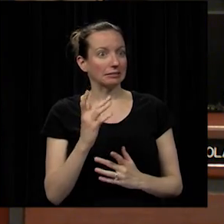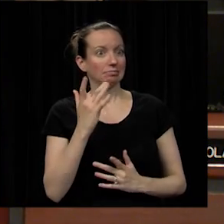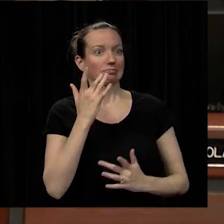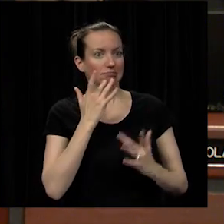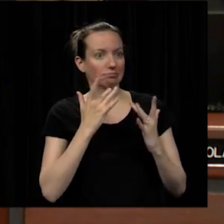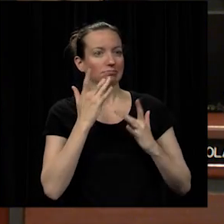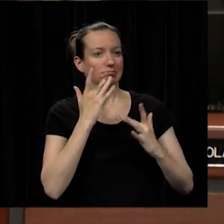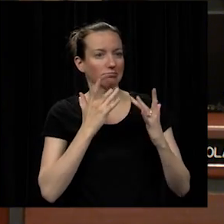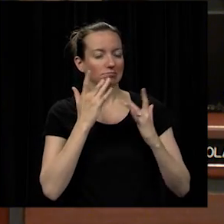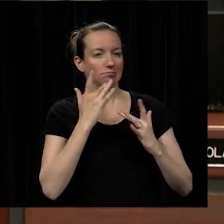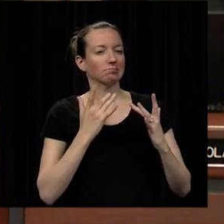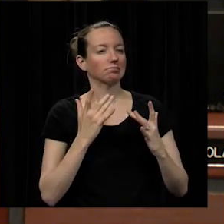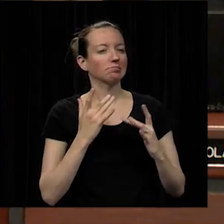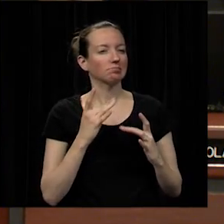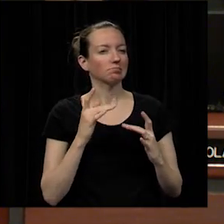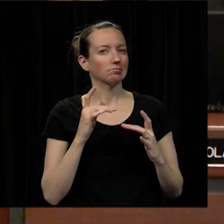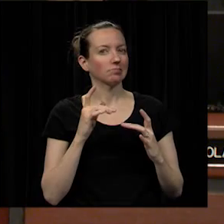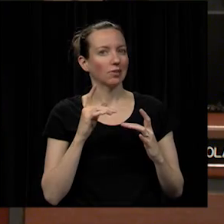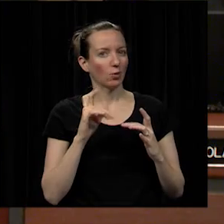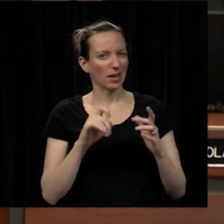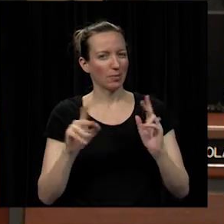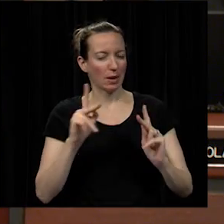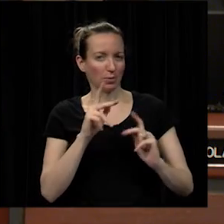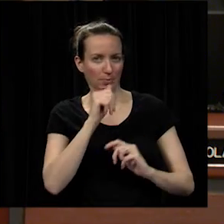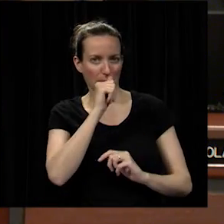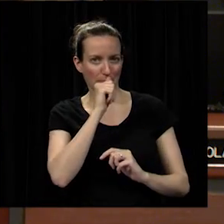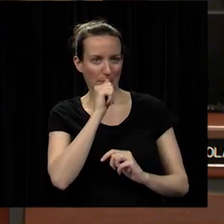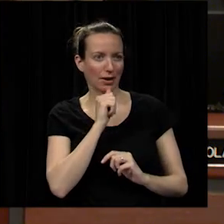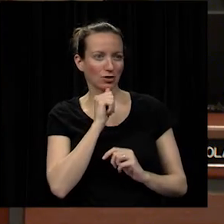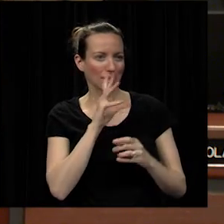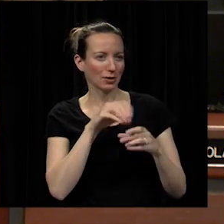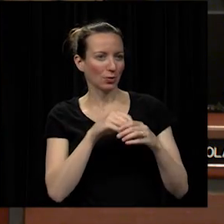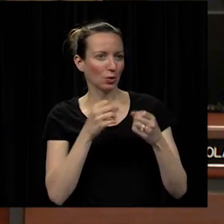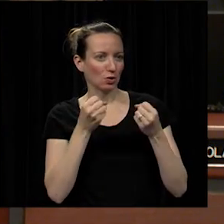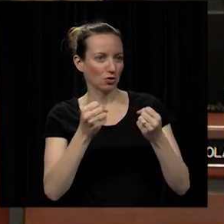we need everybody to be patient with us to include the drivers